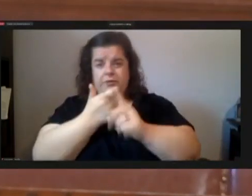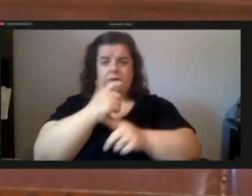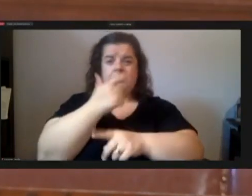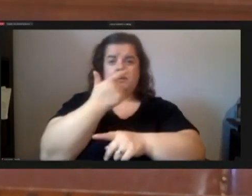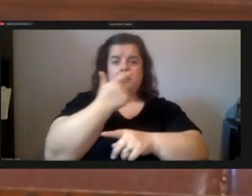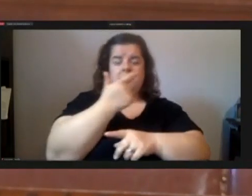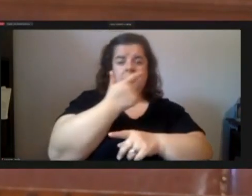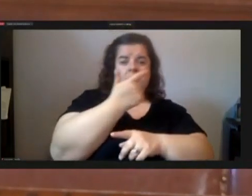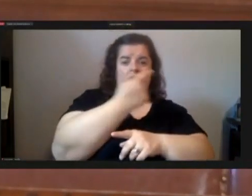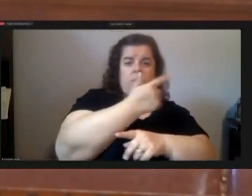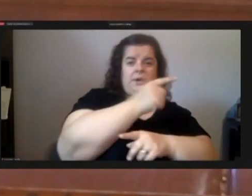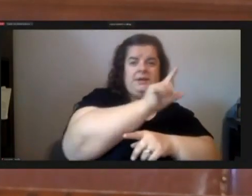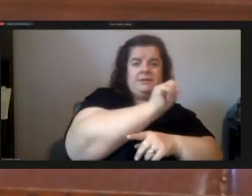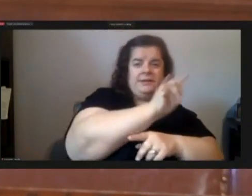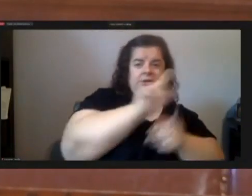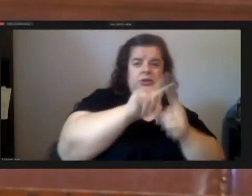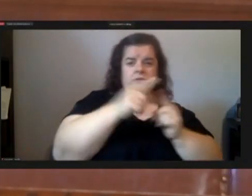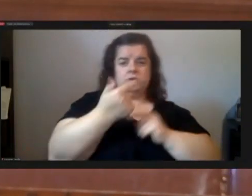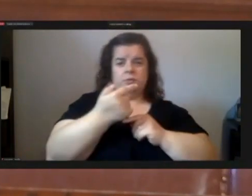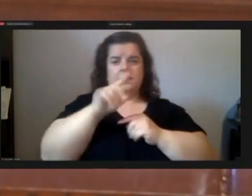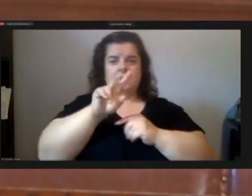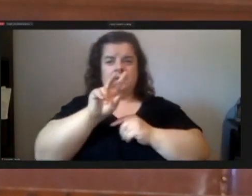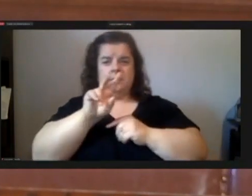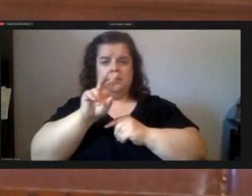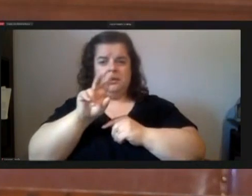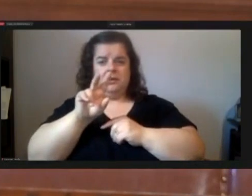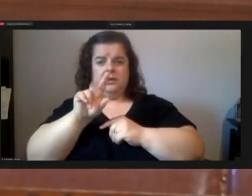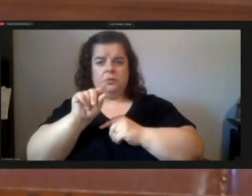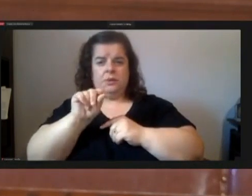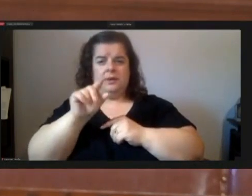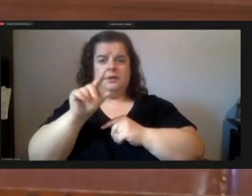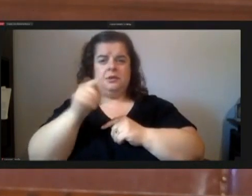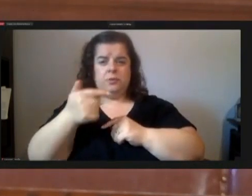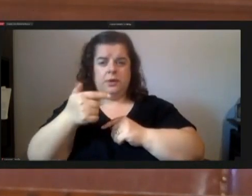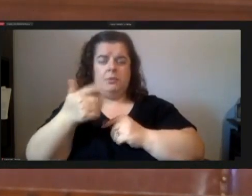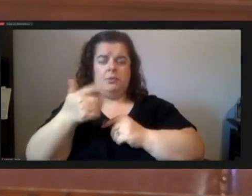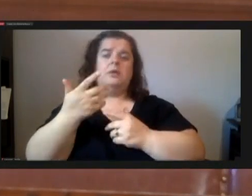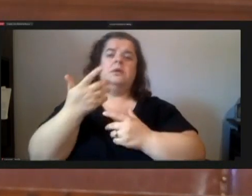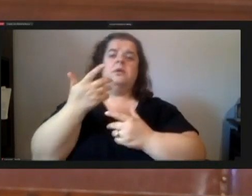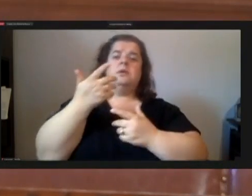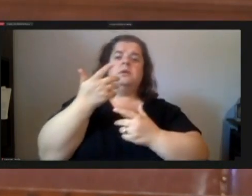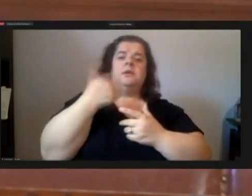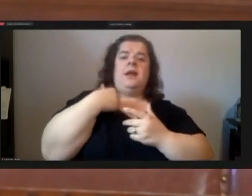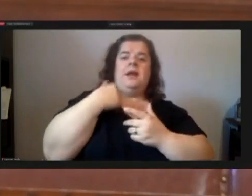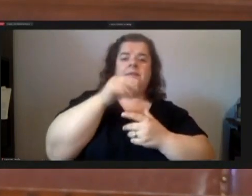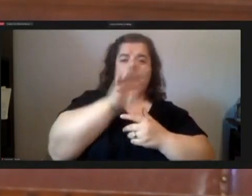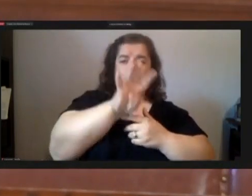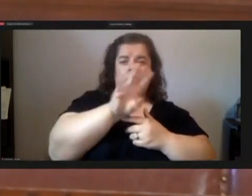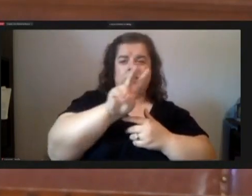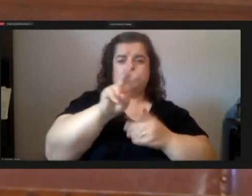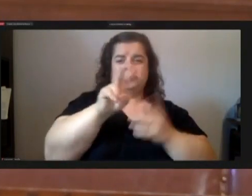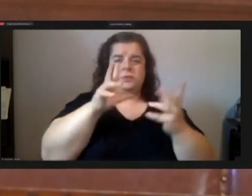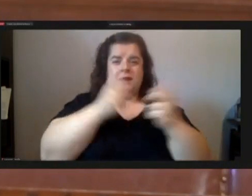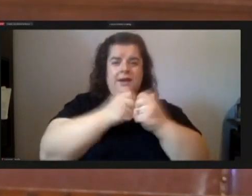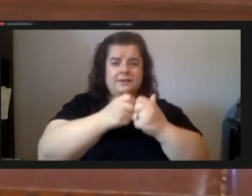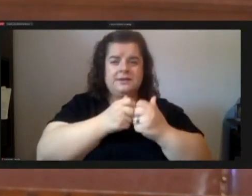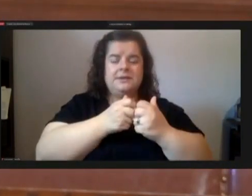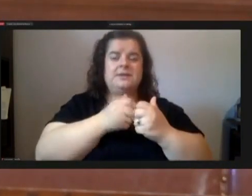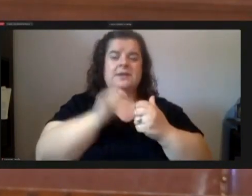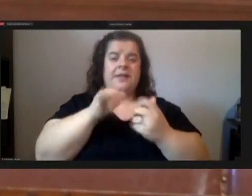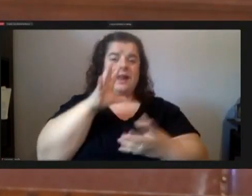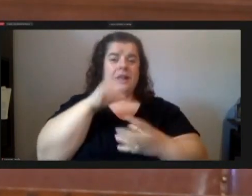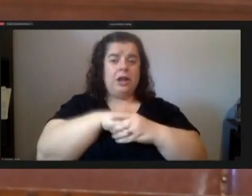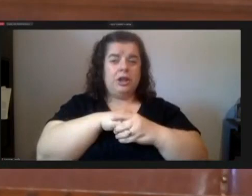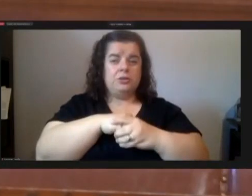including three that involved pedestrians and up to 24 injuries this period includes the pandemic when traffic decreased